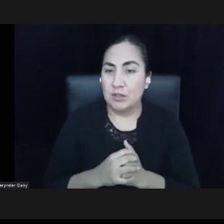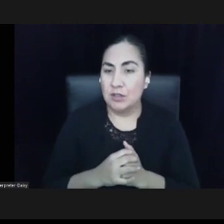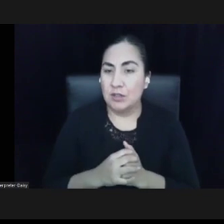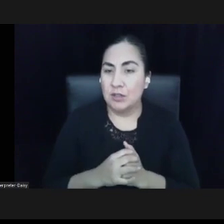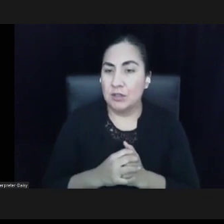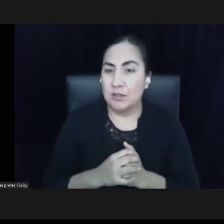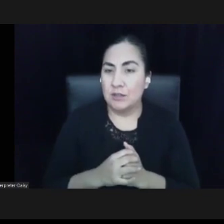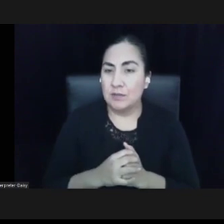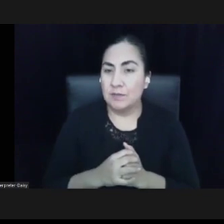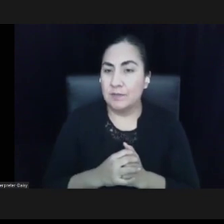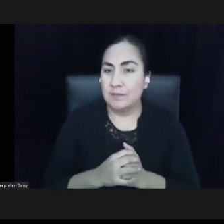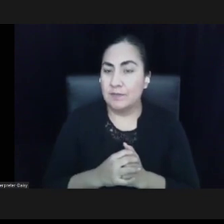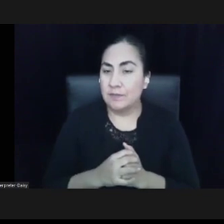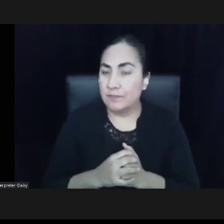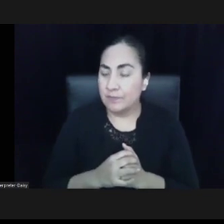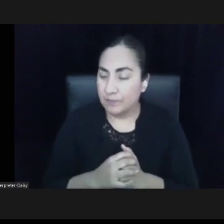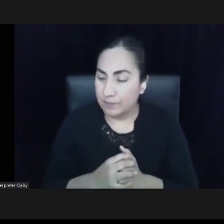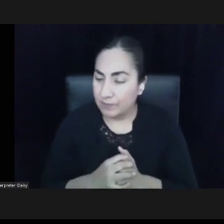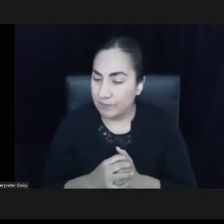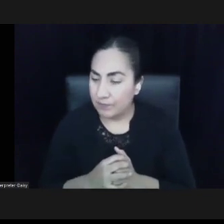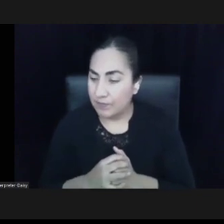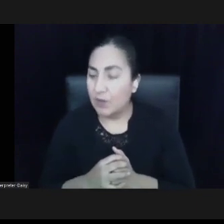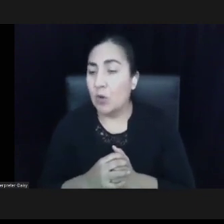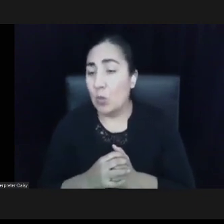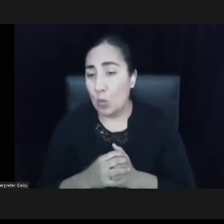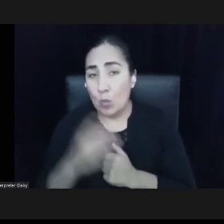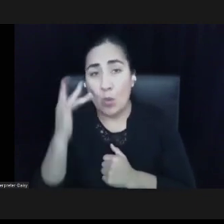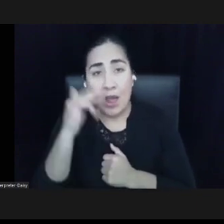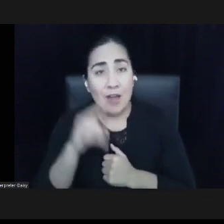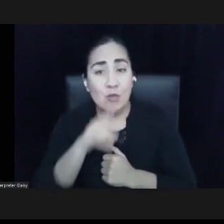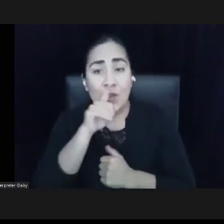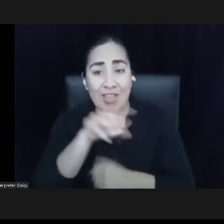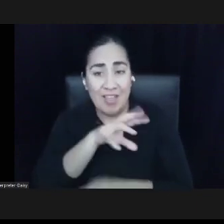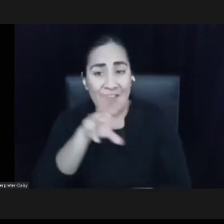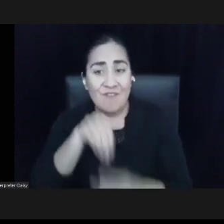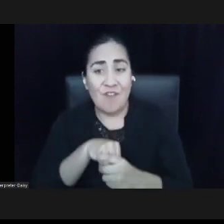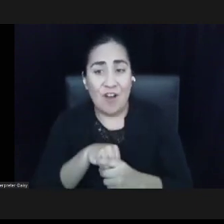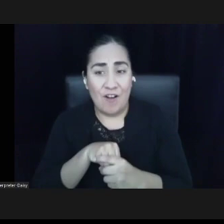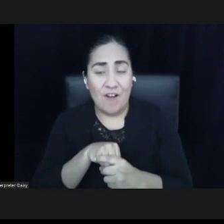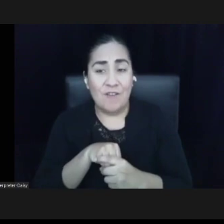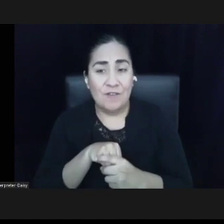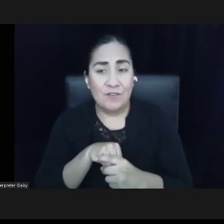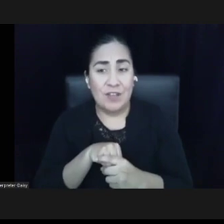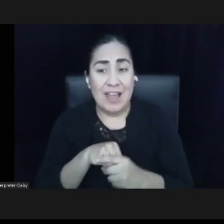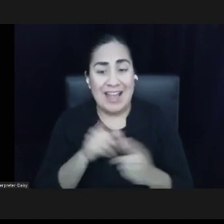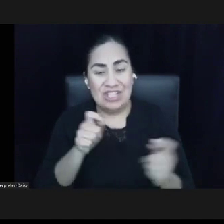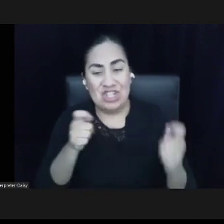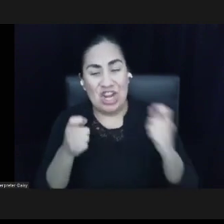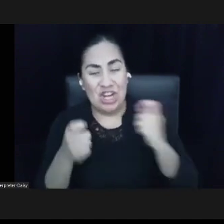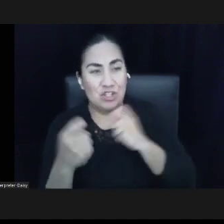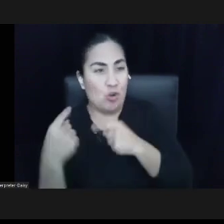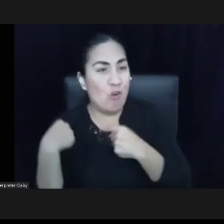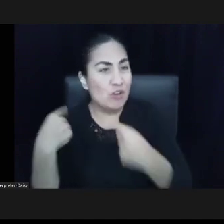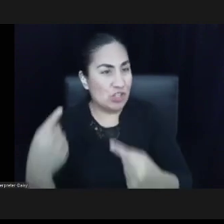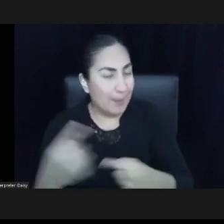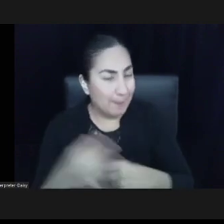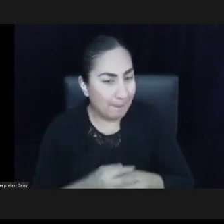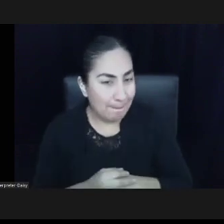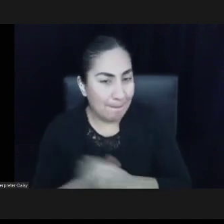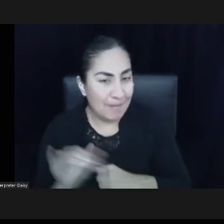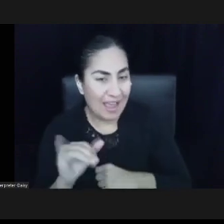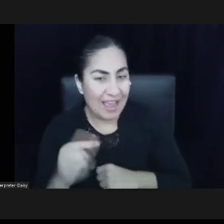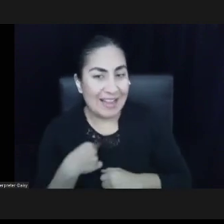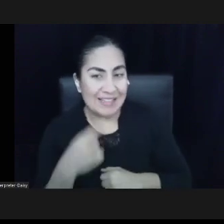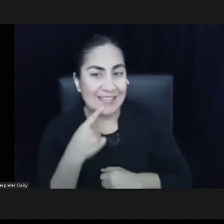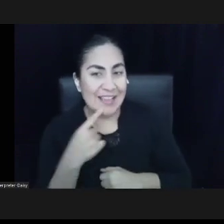evolved over time. So as I said, we sort of started with some